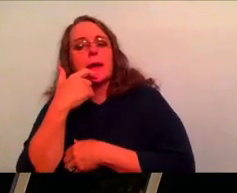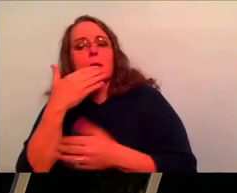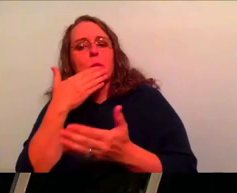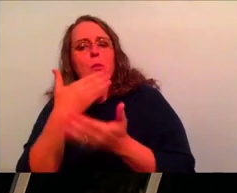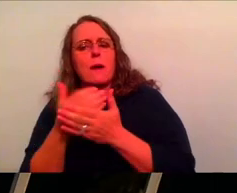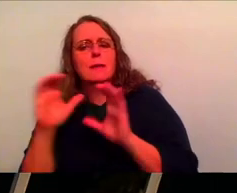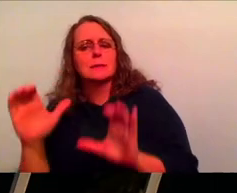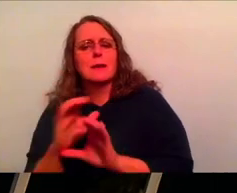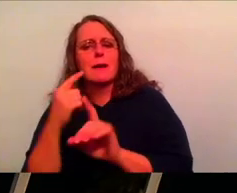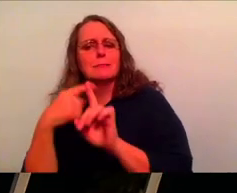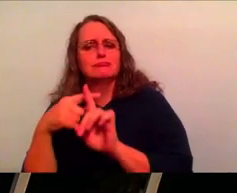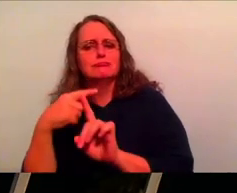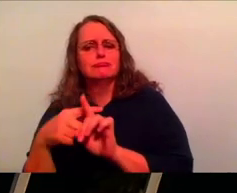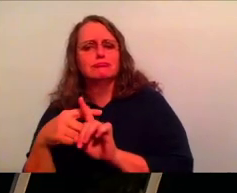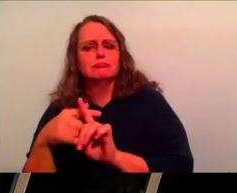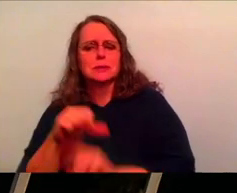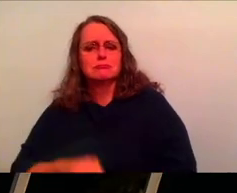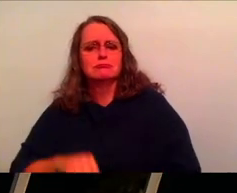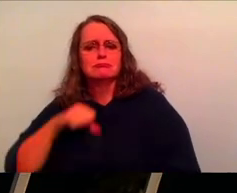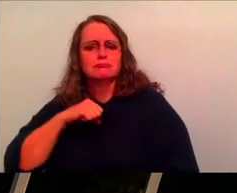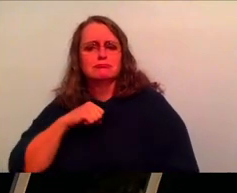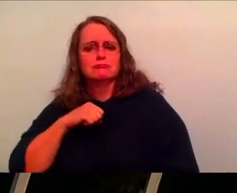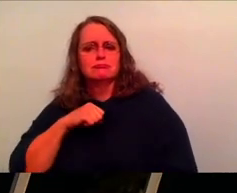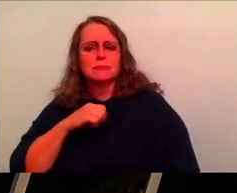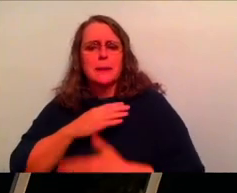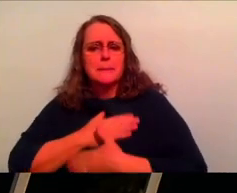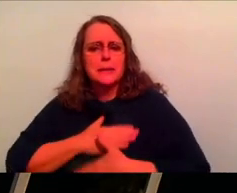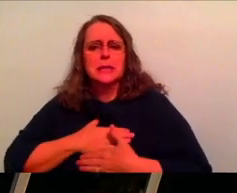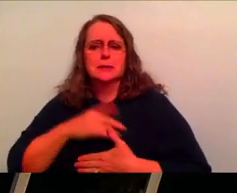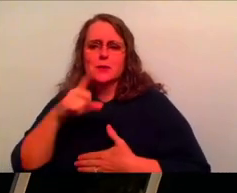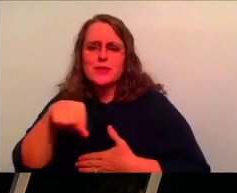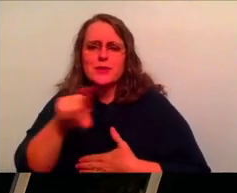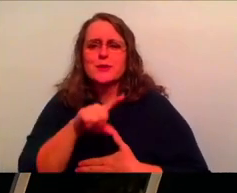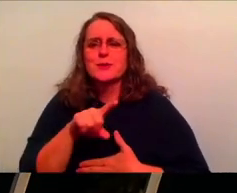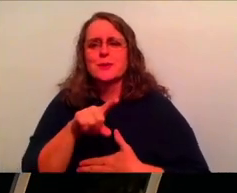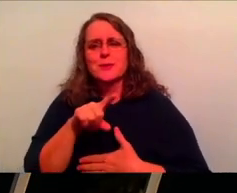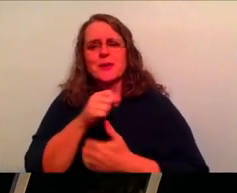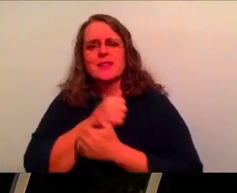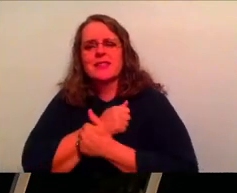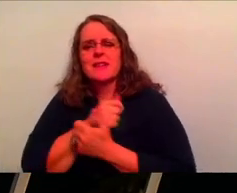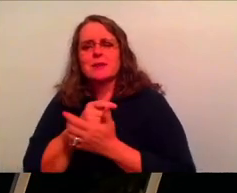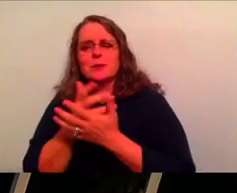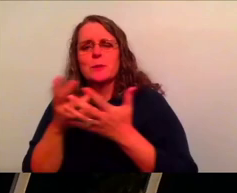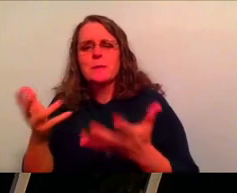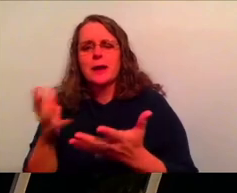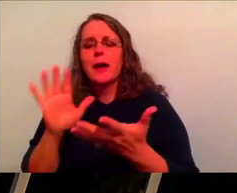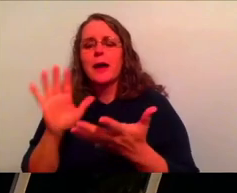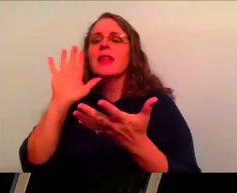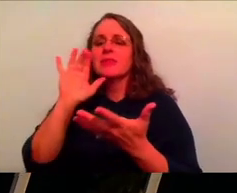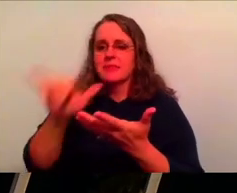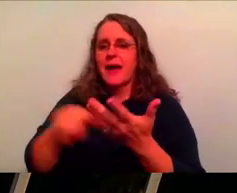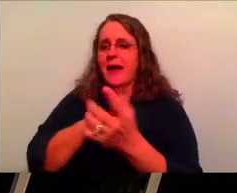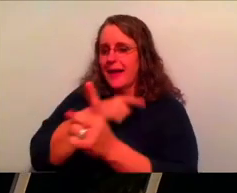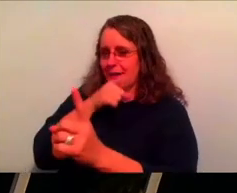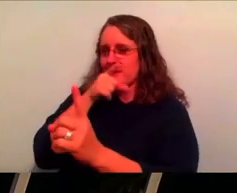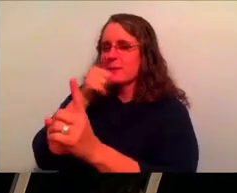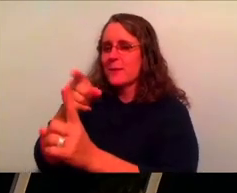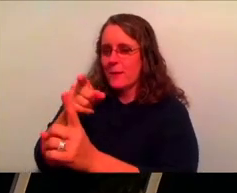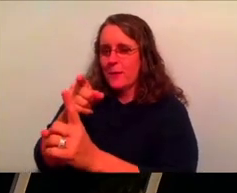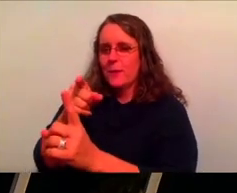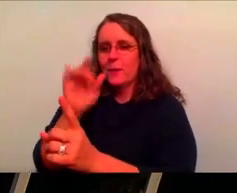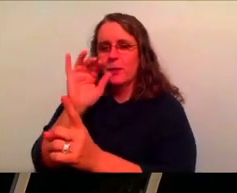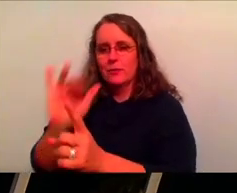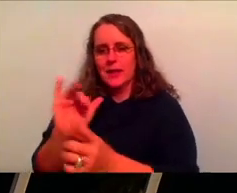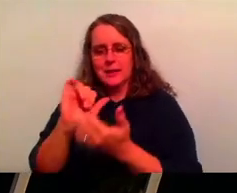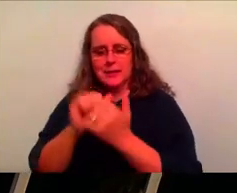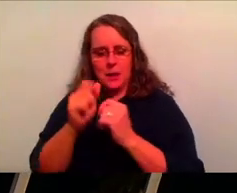so pleased with you and I love you so much. That is the goal. That is what makes the difference in the loop. That's what breaks the cycle and